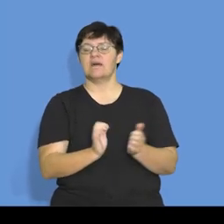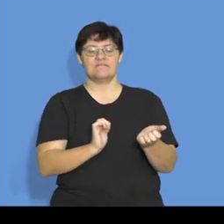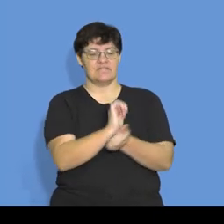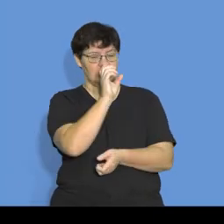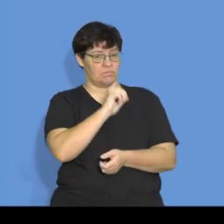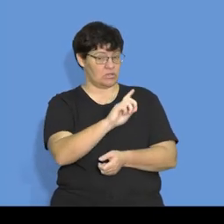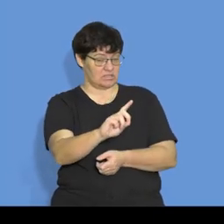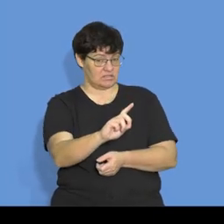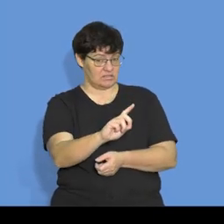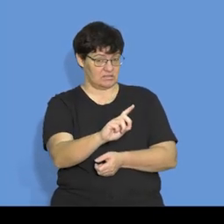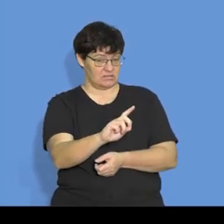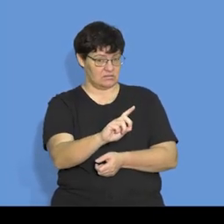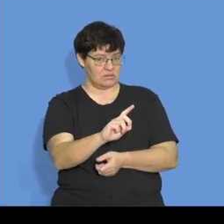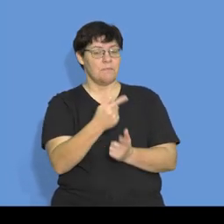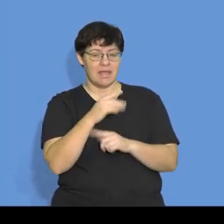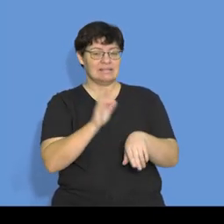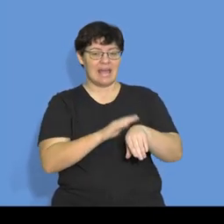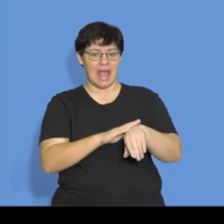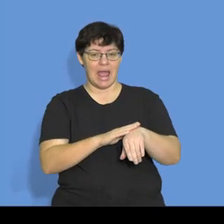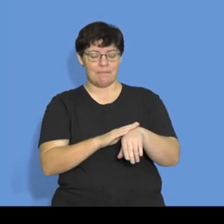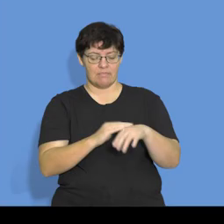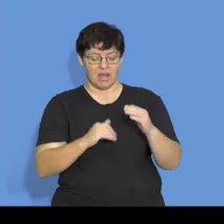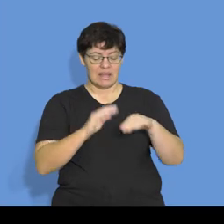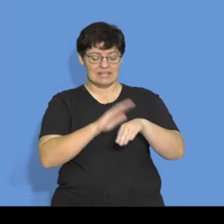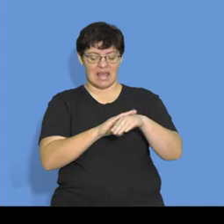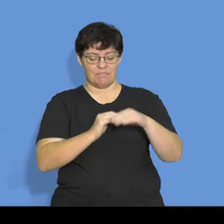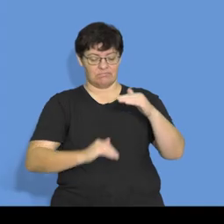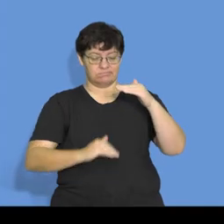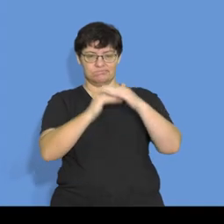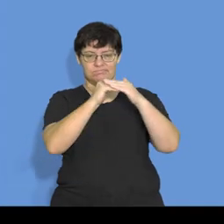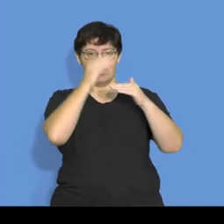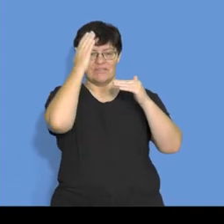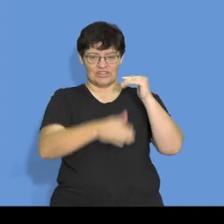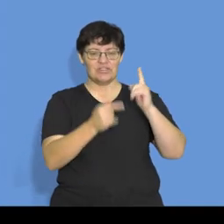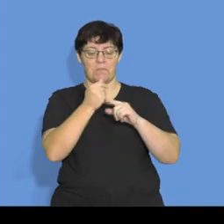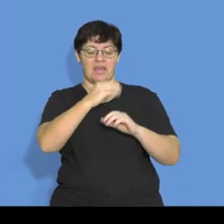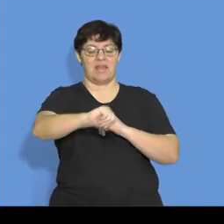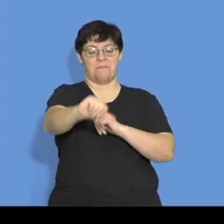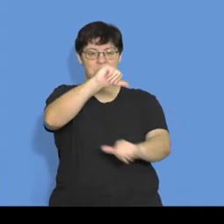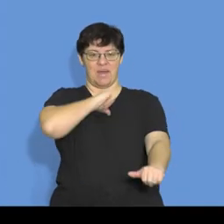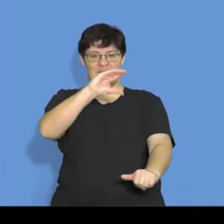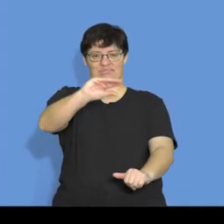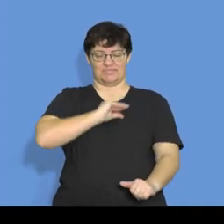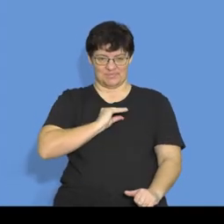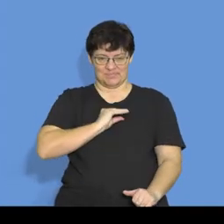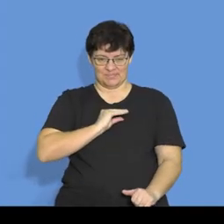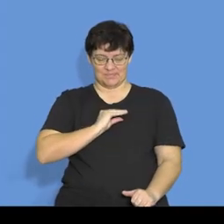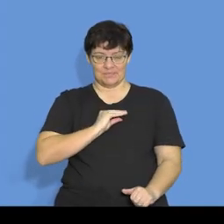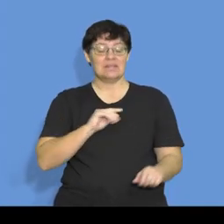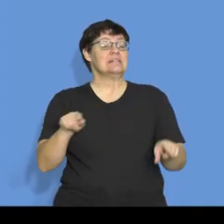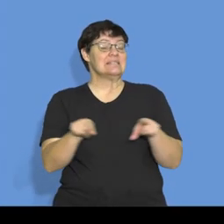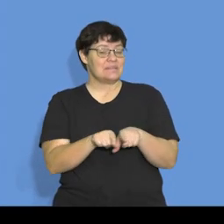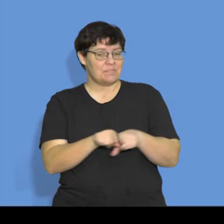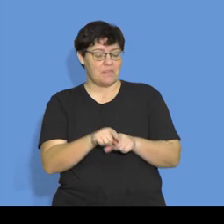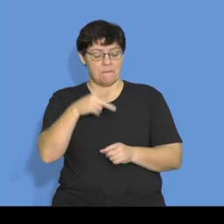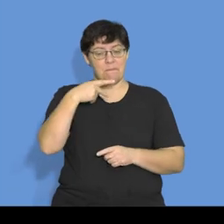that has matured. Meaning, money has come into the business. Right? It could also appear under